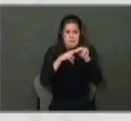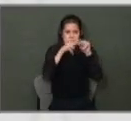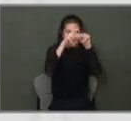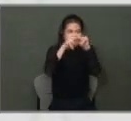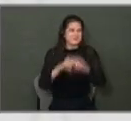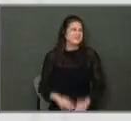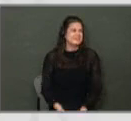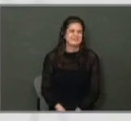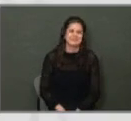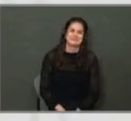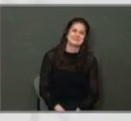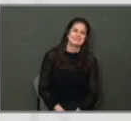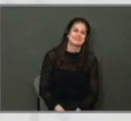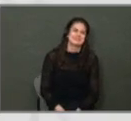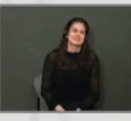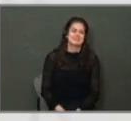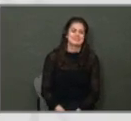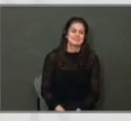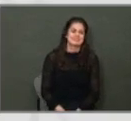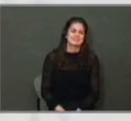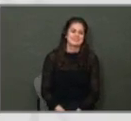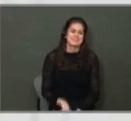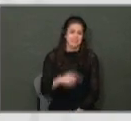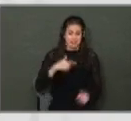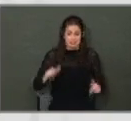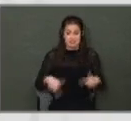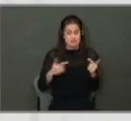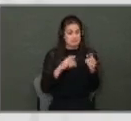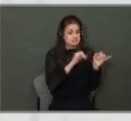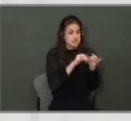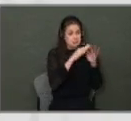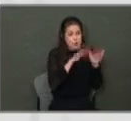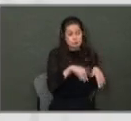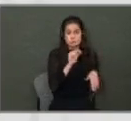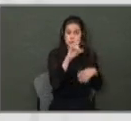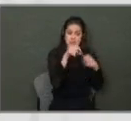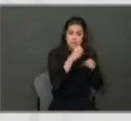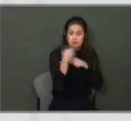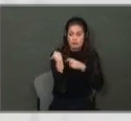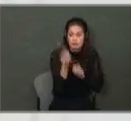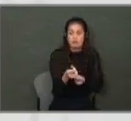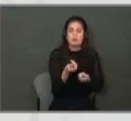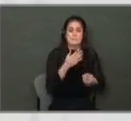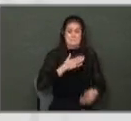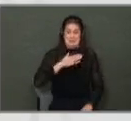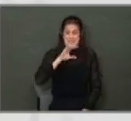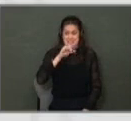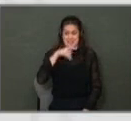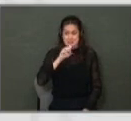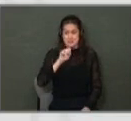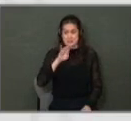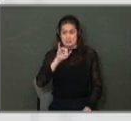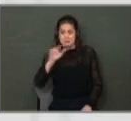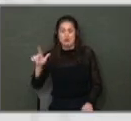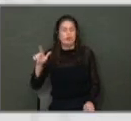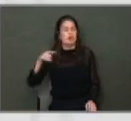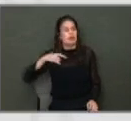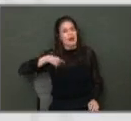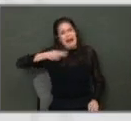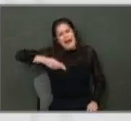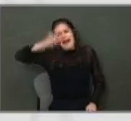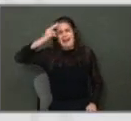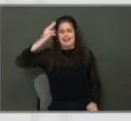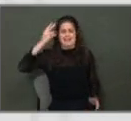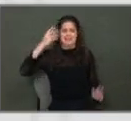And, you know, I've lived in the same home for 20 years. My CPS bill in June and July were the highest they'd ever